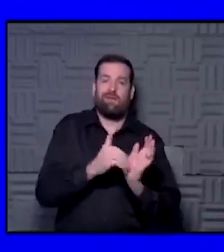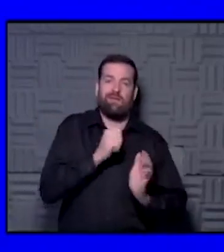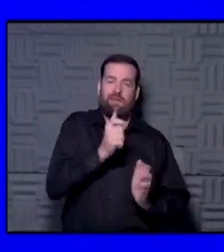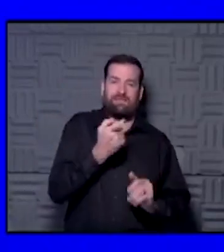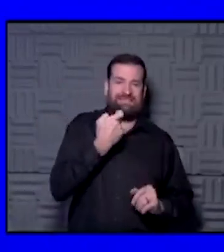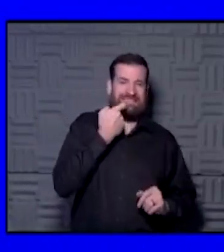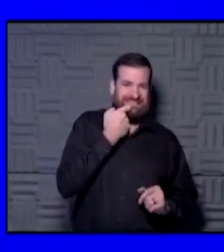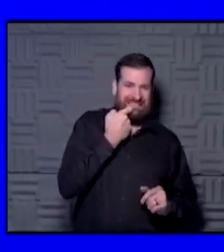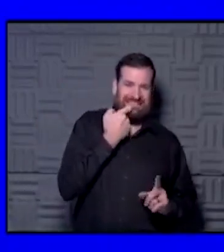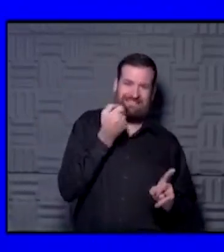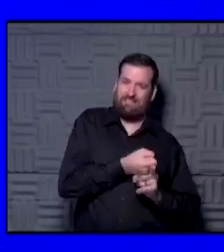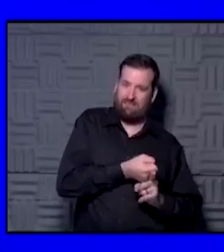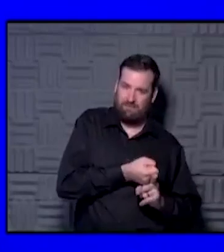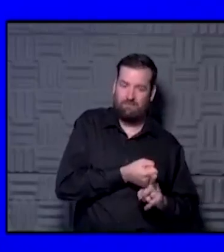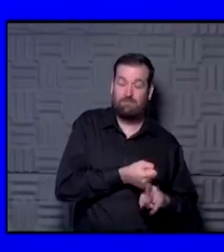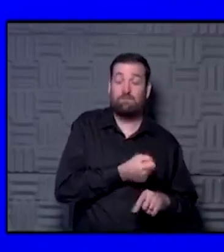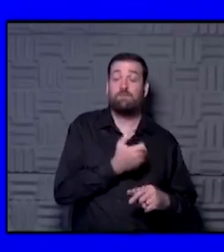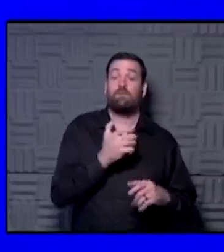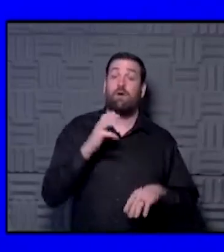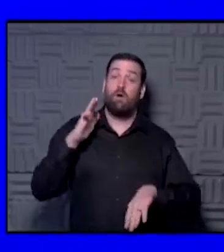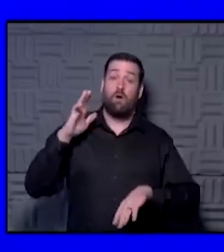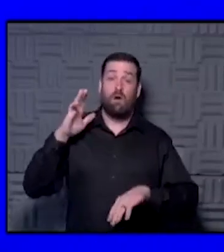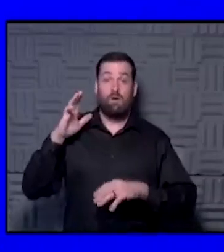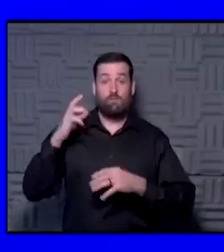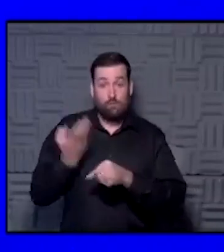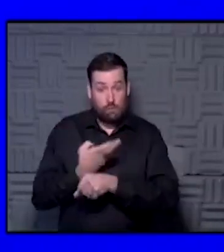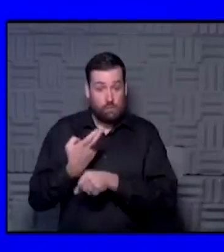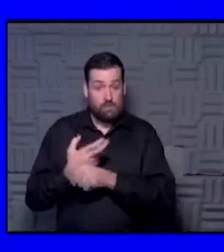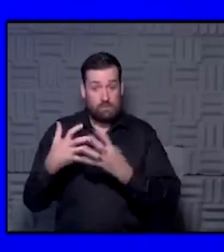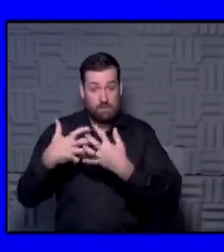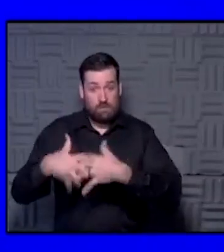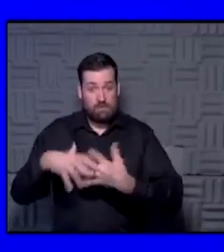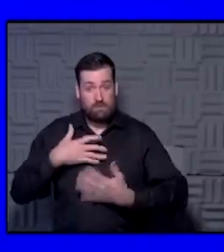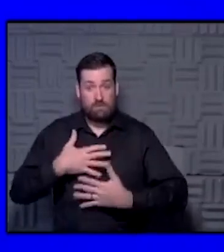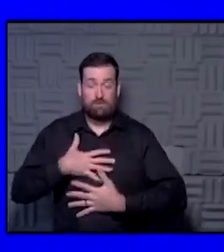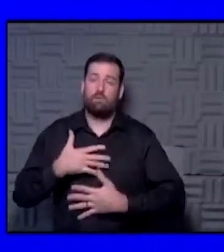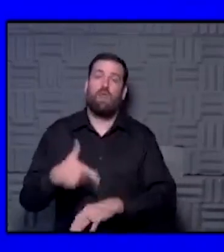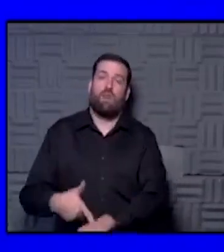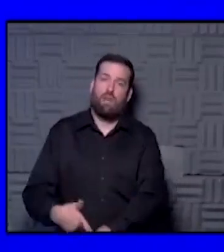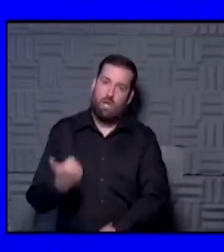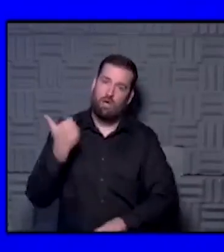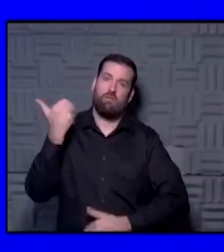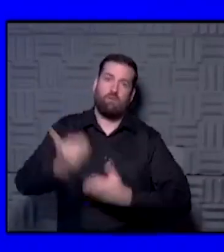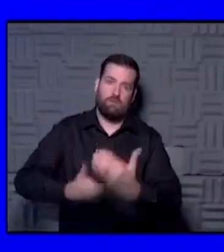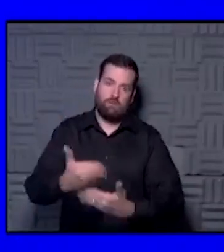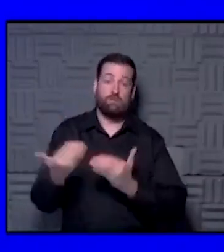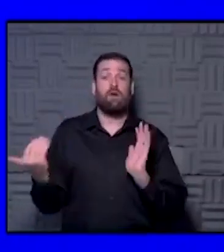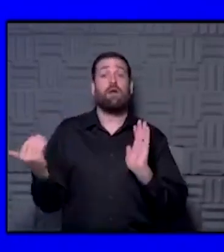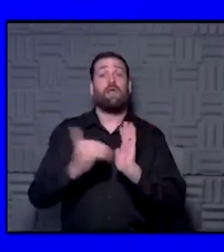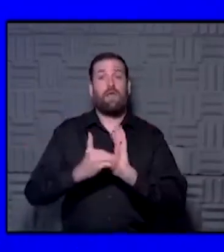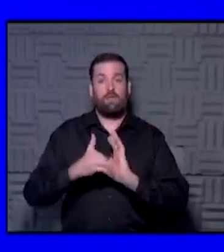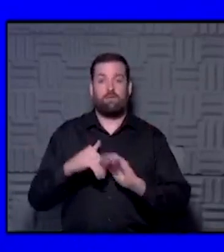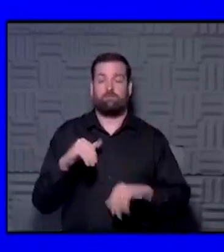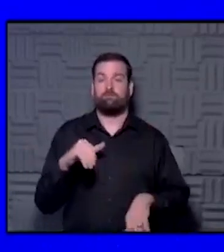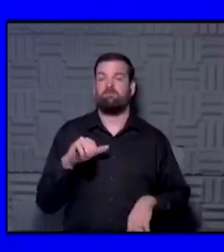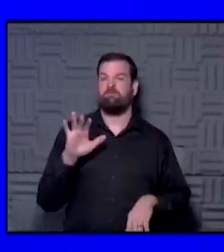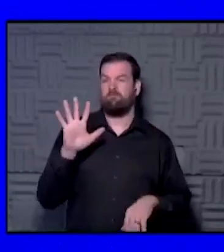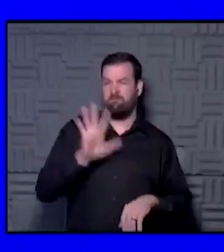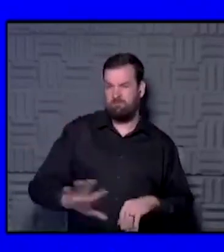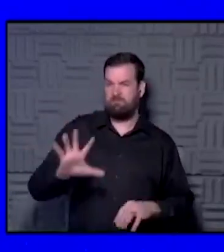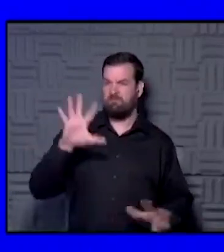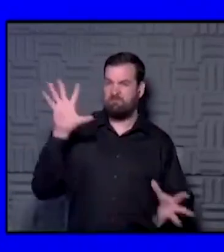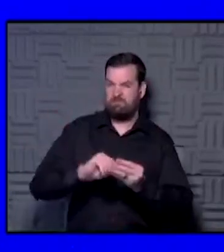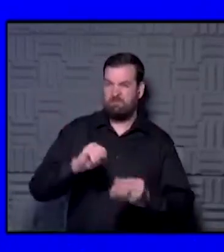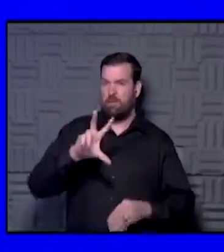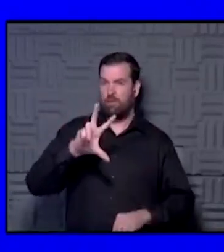once you do get on the ventilator, it does take some time to get off. It is a very long process. And again, we still have, you know, about 30